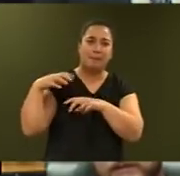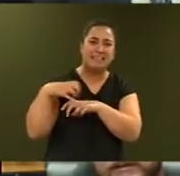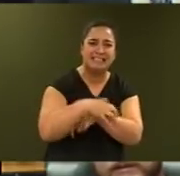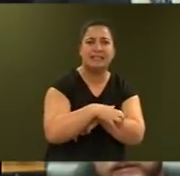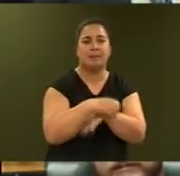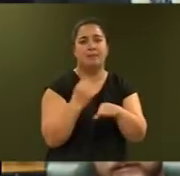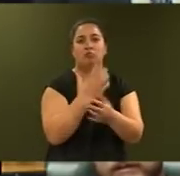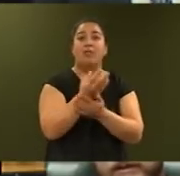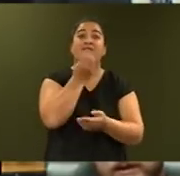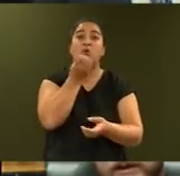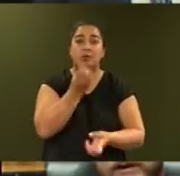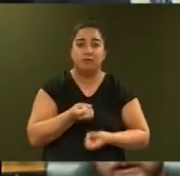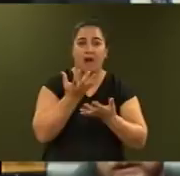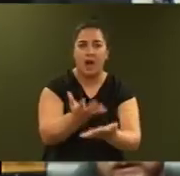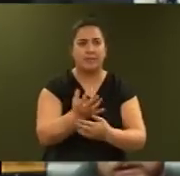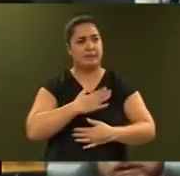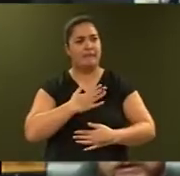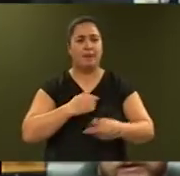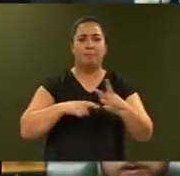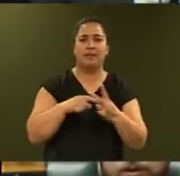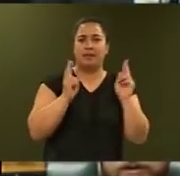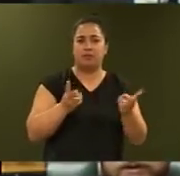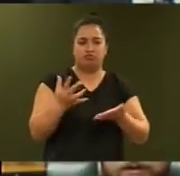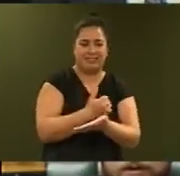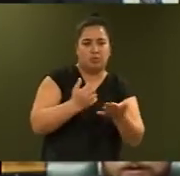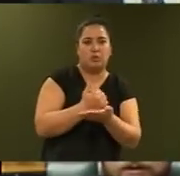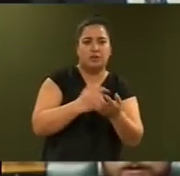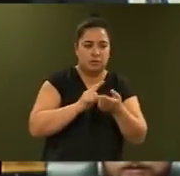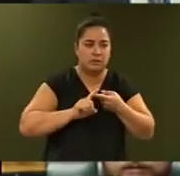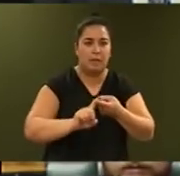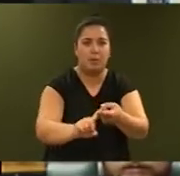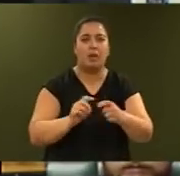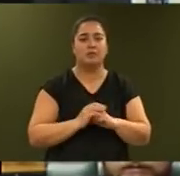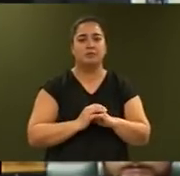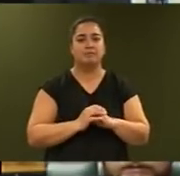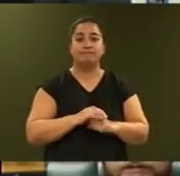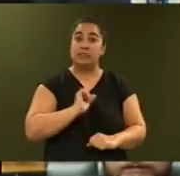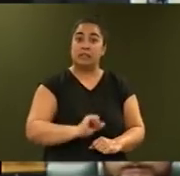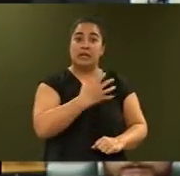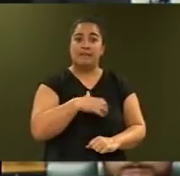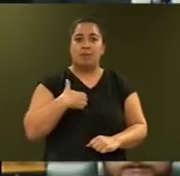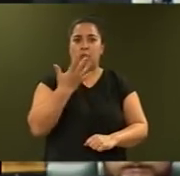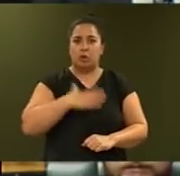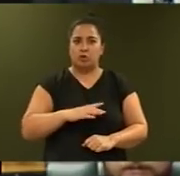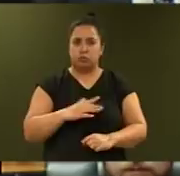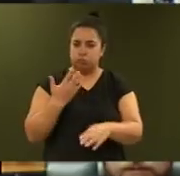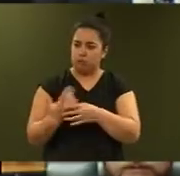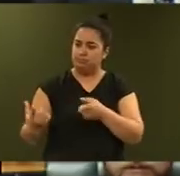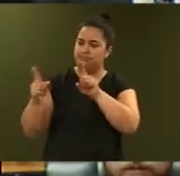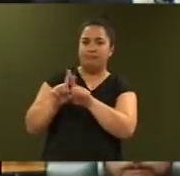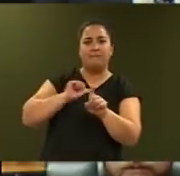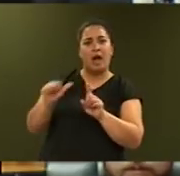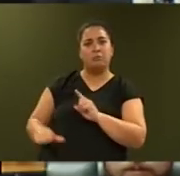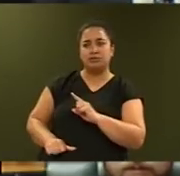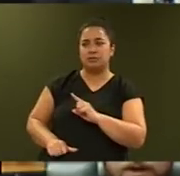safe and our natural resources sustainable. This Government wants to work alongside farmers and the rural community to provide leadership